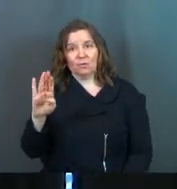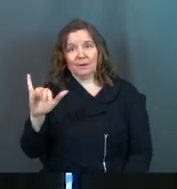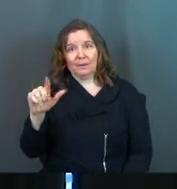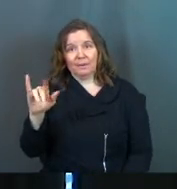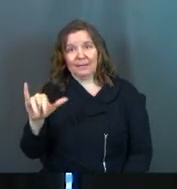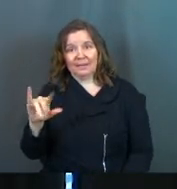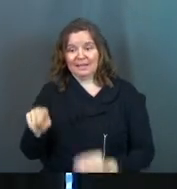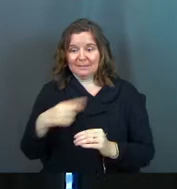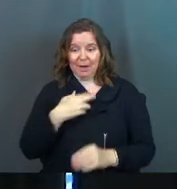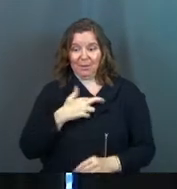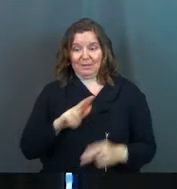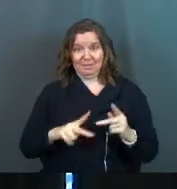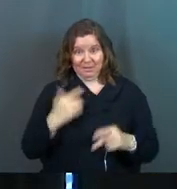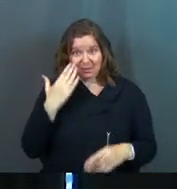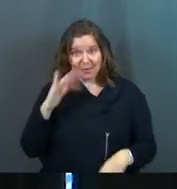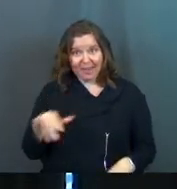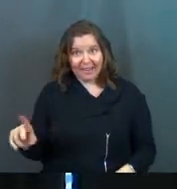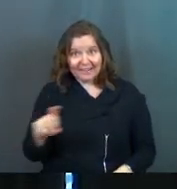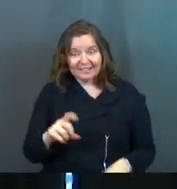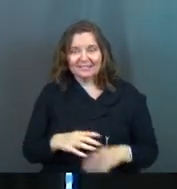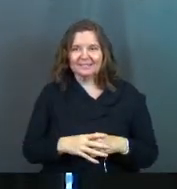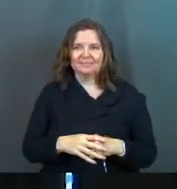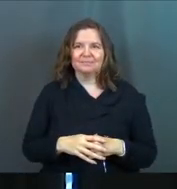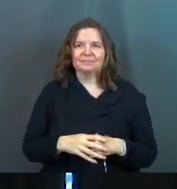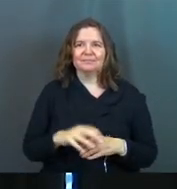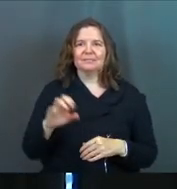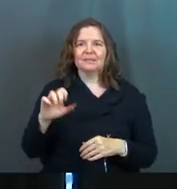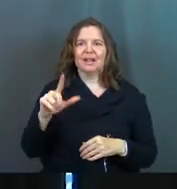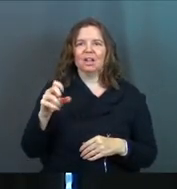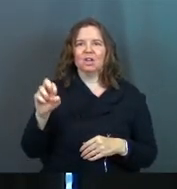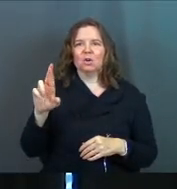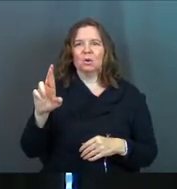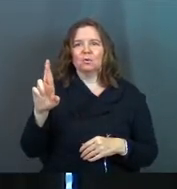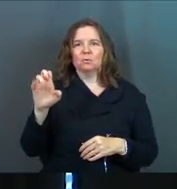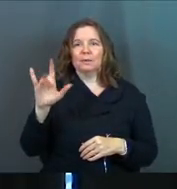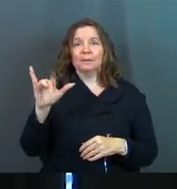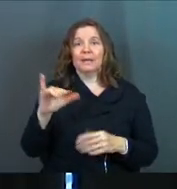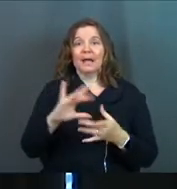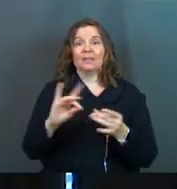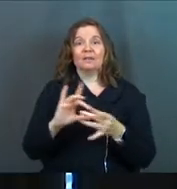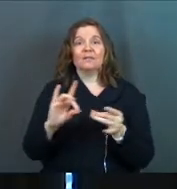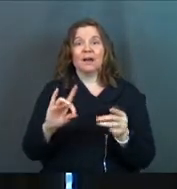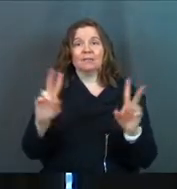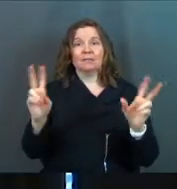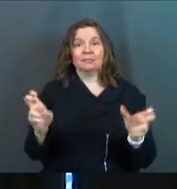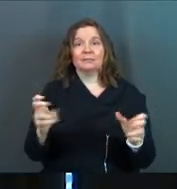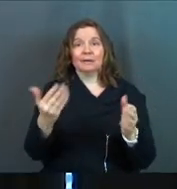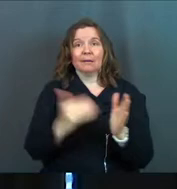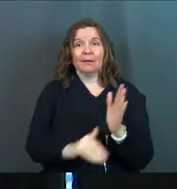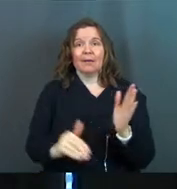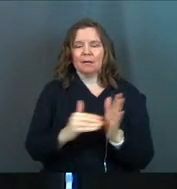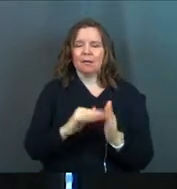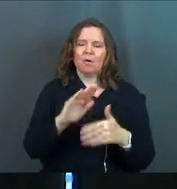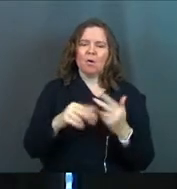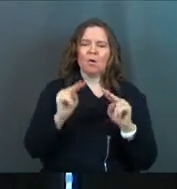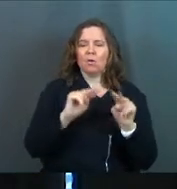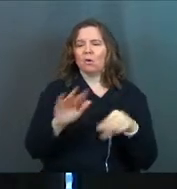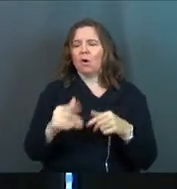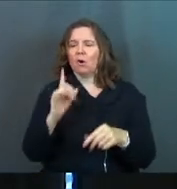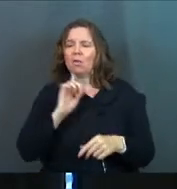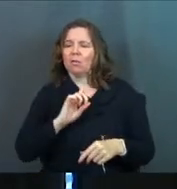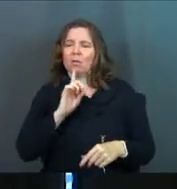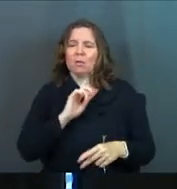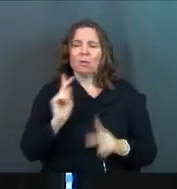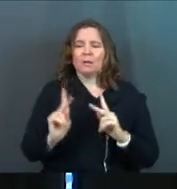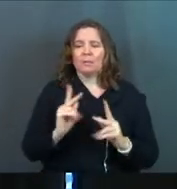It's about religious people. Did you know that? Eleanor Rigby. And the refrain that they keep singing through the song is, oh, look at all the lonely